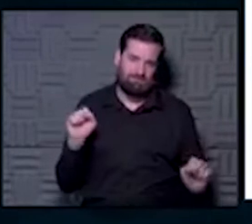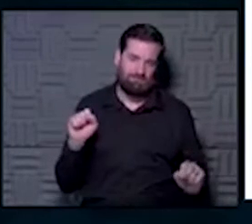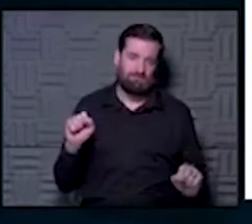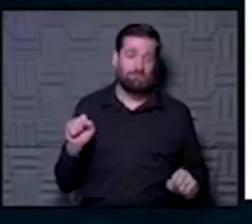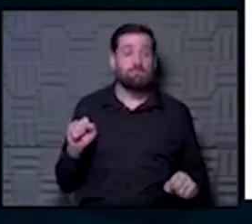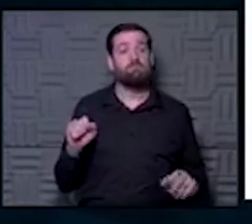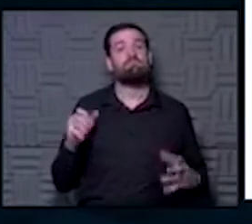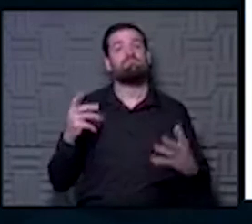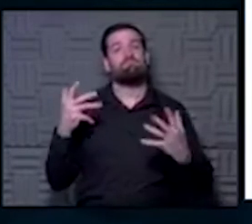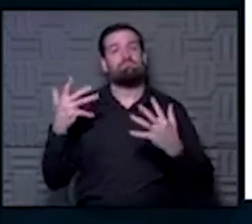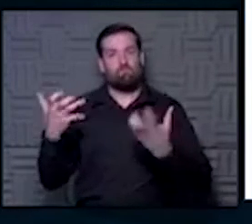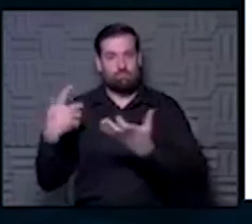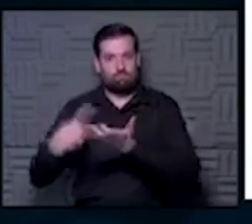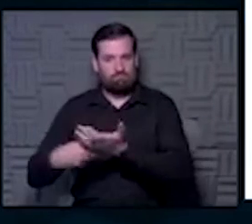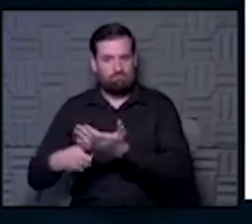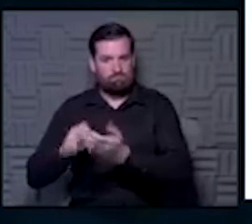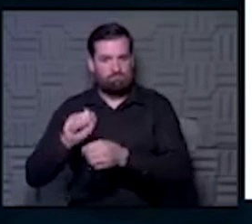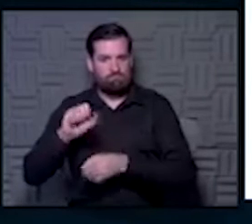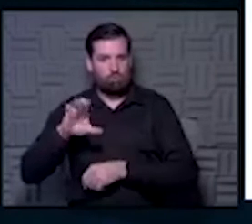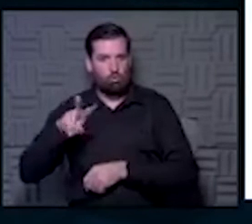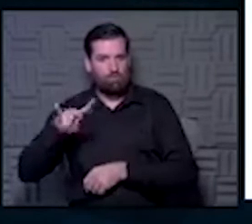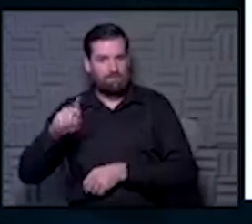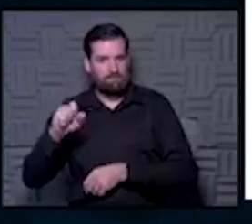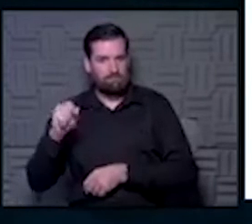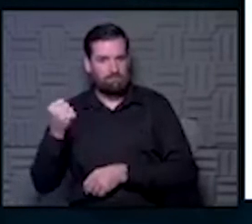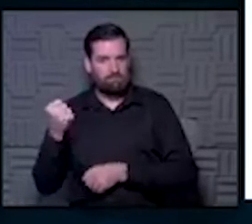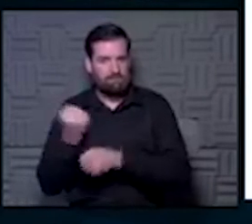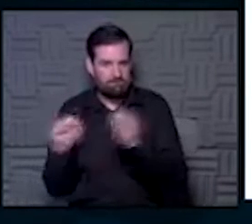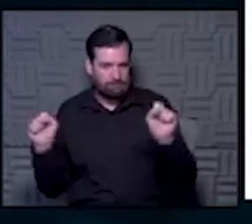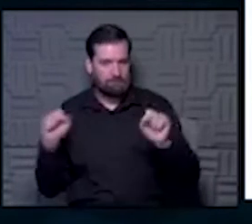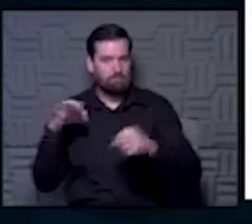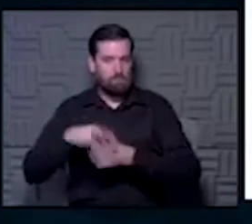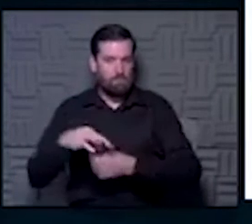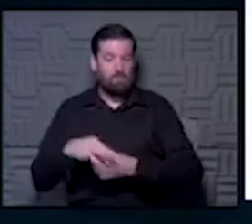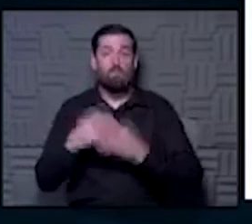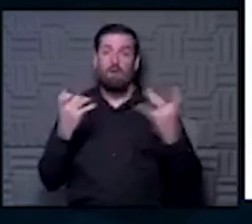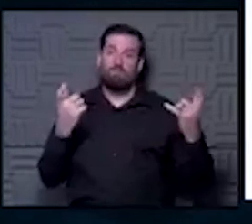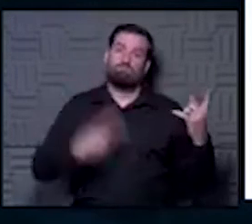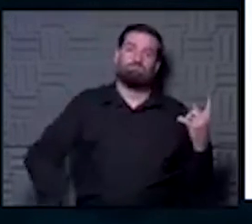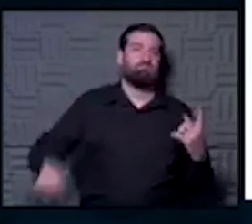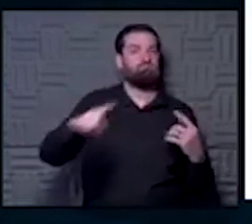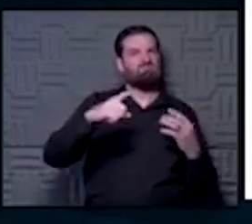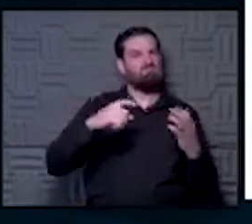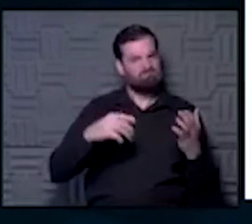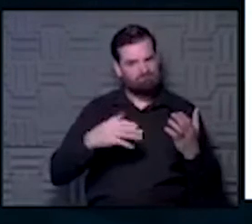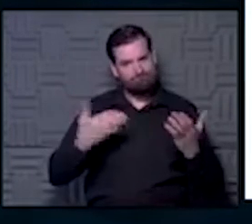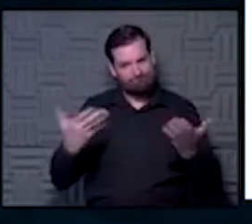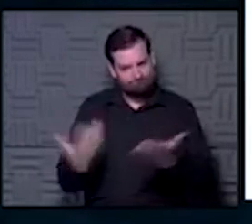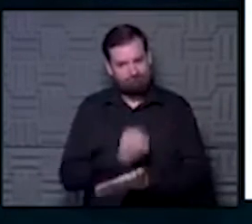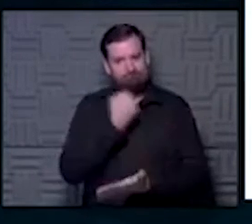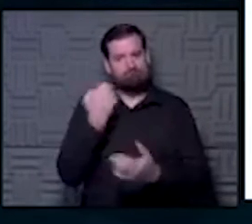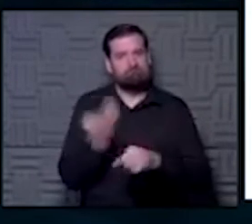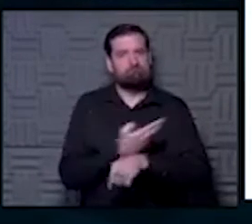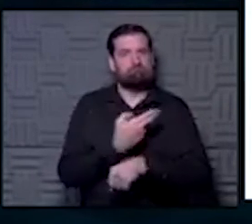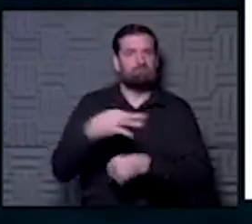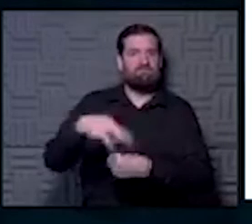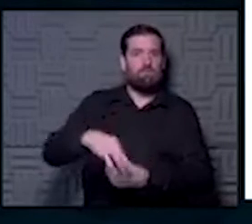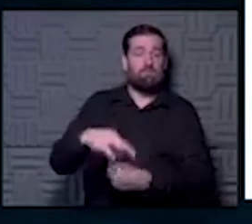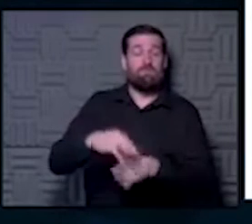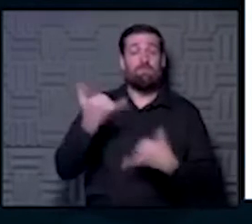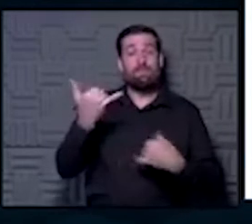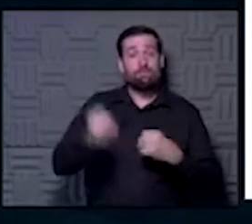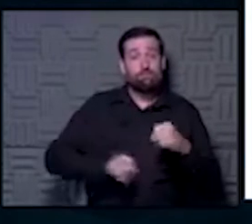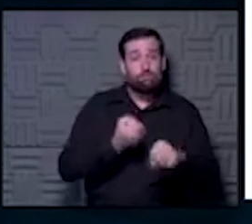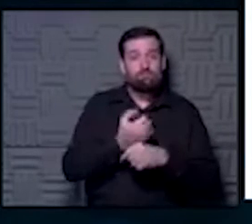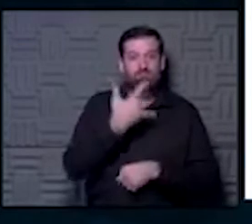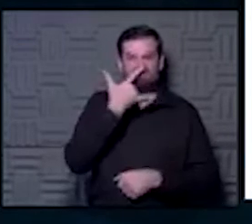definitely want to talk about COVID safety and voting. We, of course, want everyone to be able to exercise their right to vote, but that looks a little different this year in